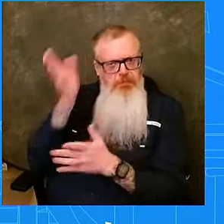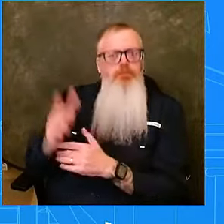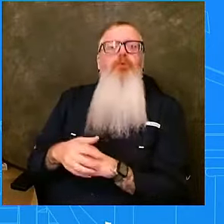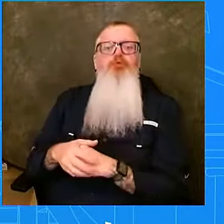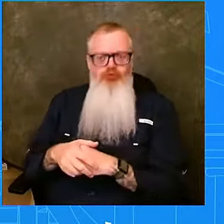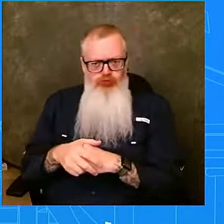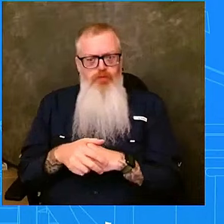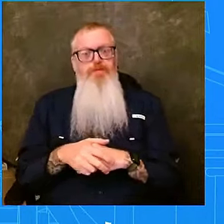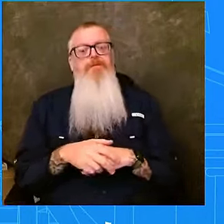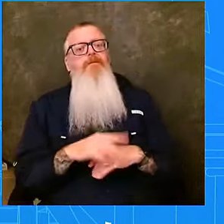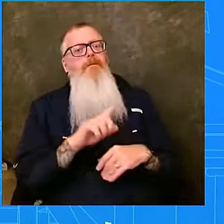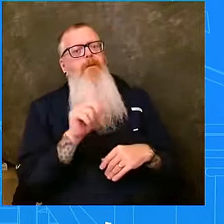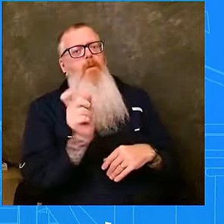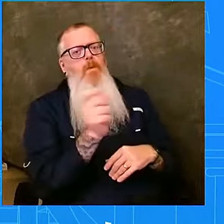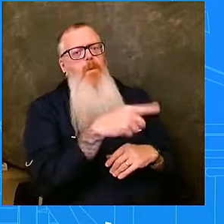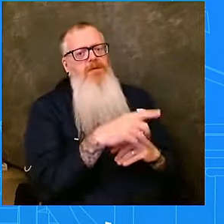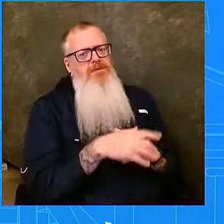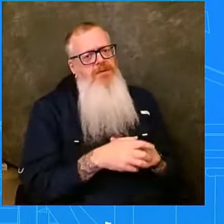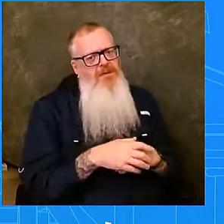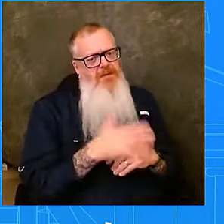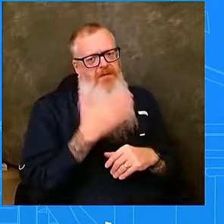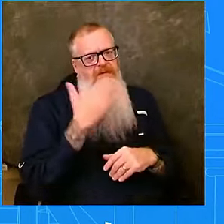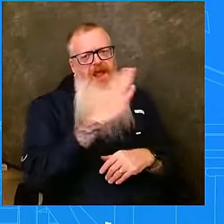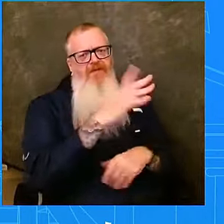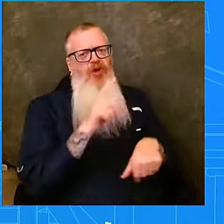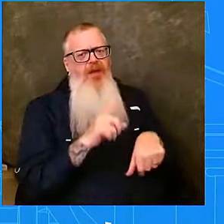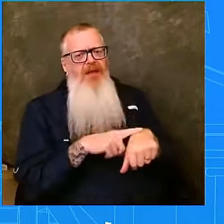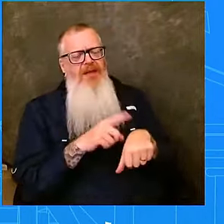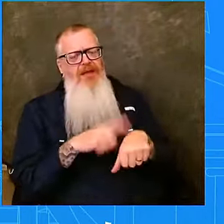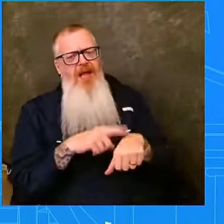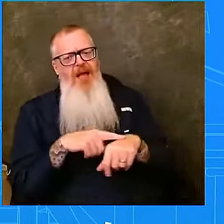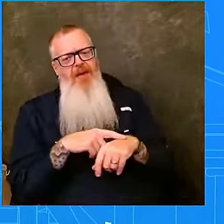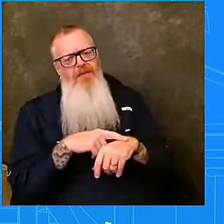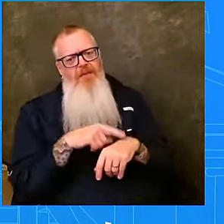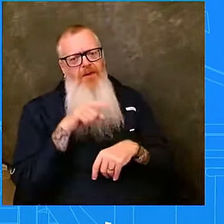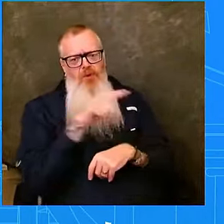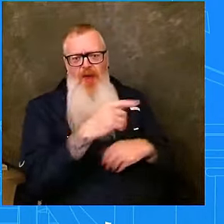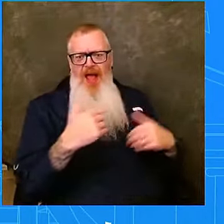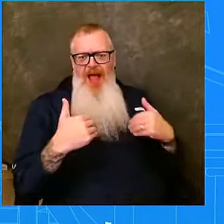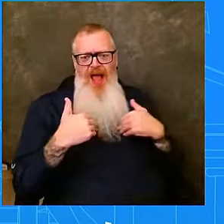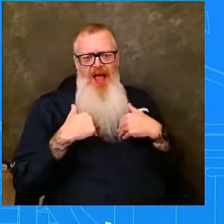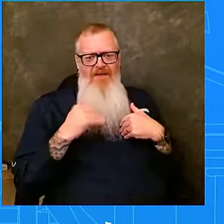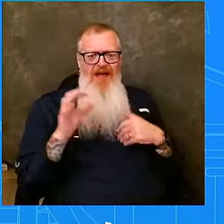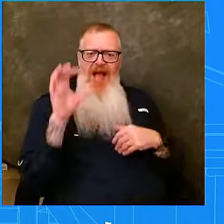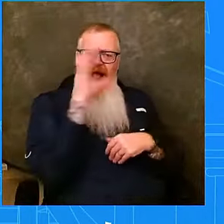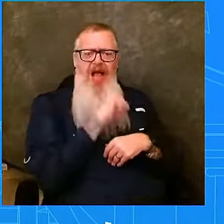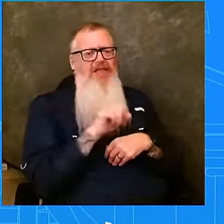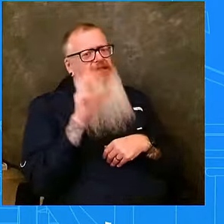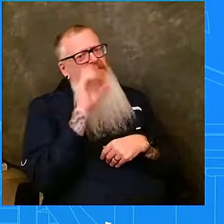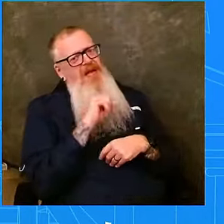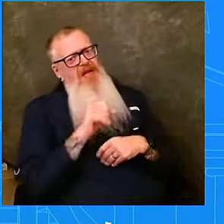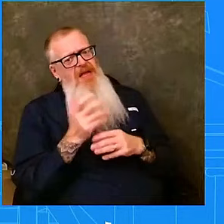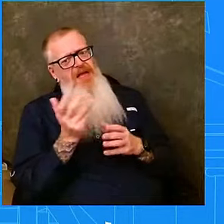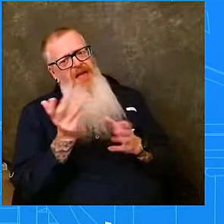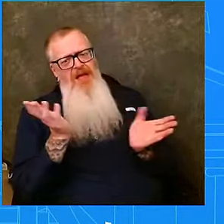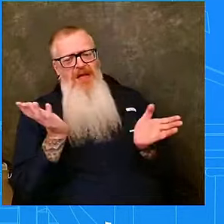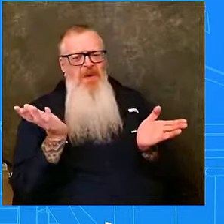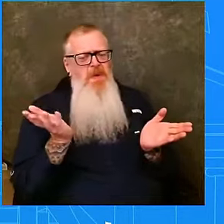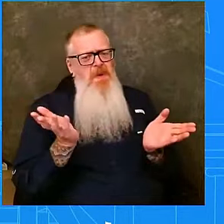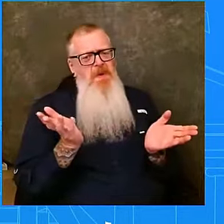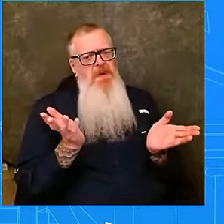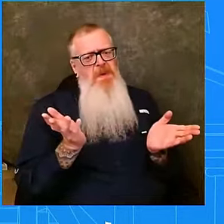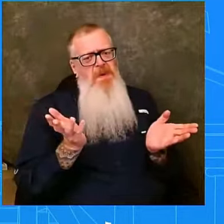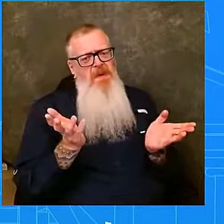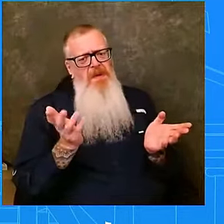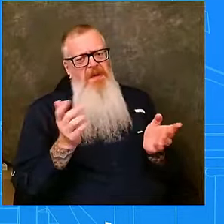an estimate of the universe of how many people are not eating the evacuation orders and remain at risk?